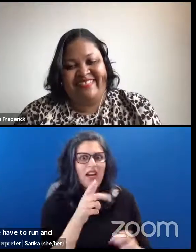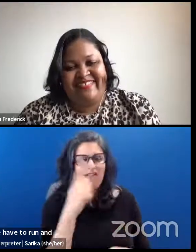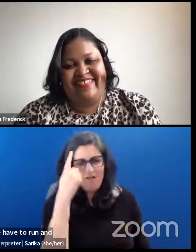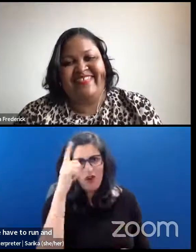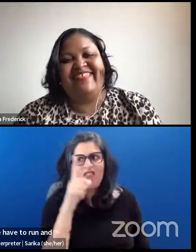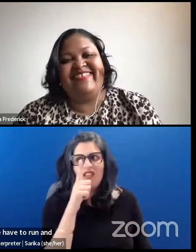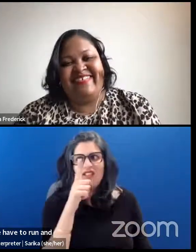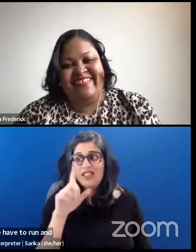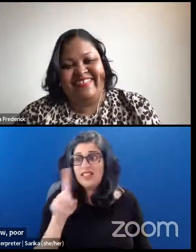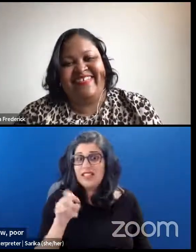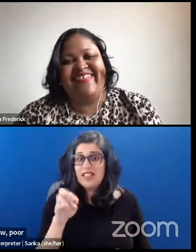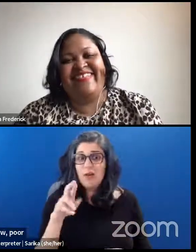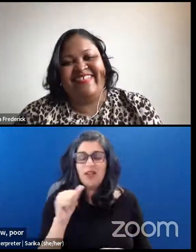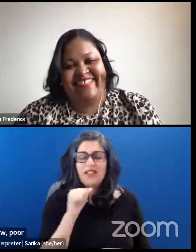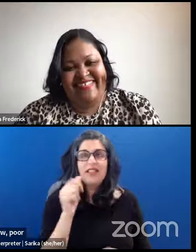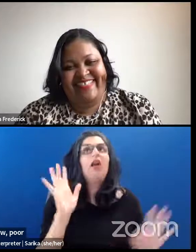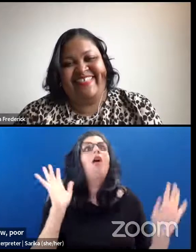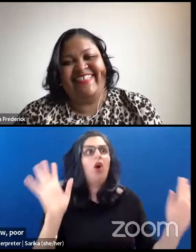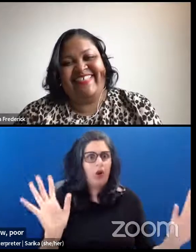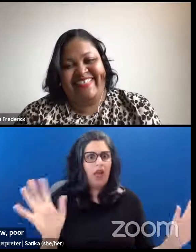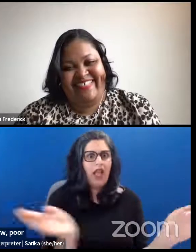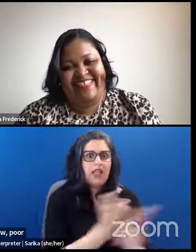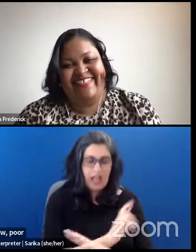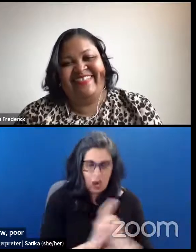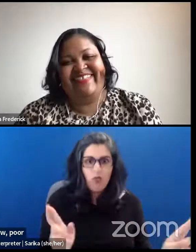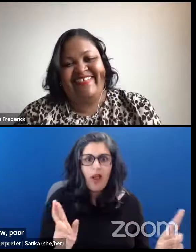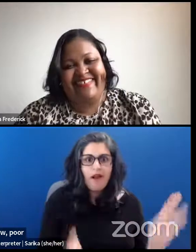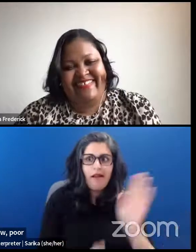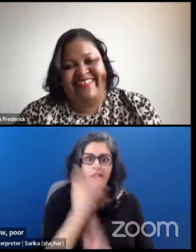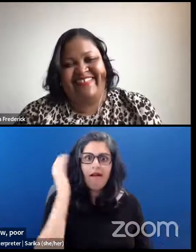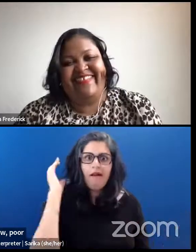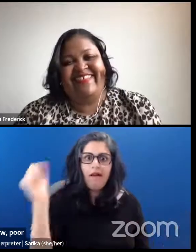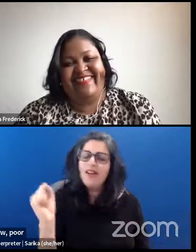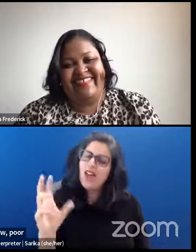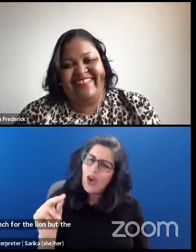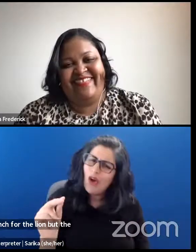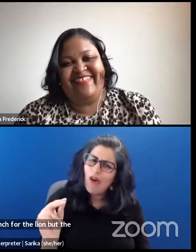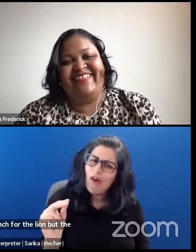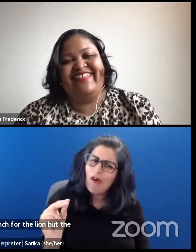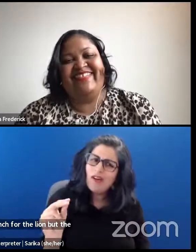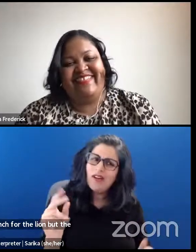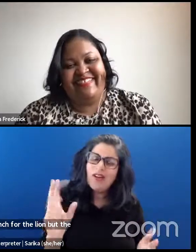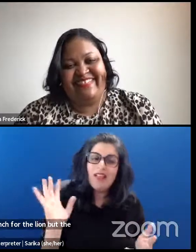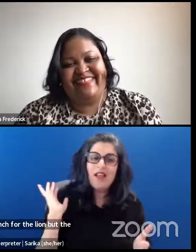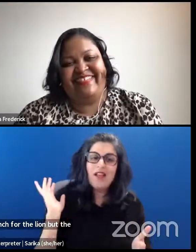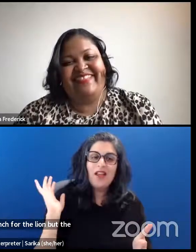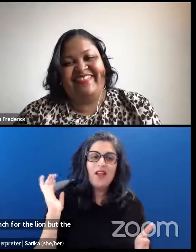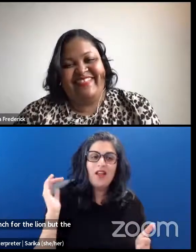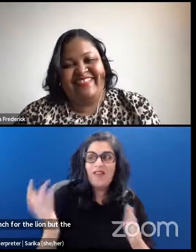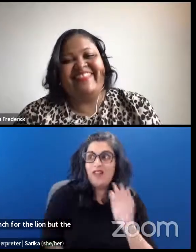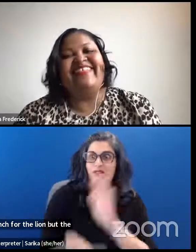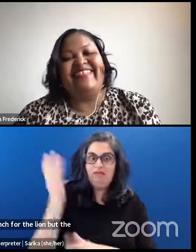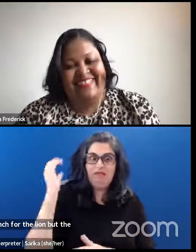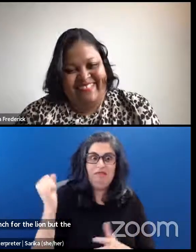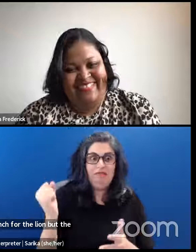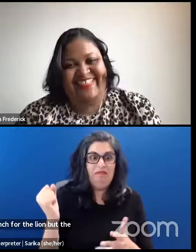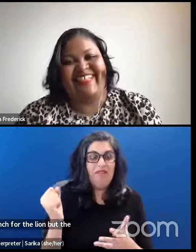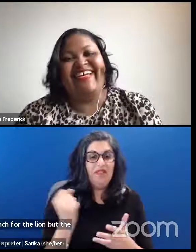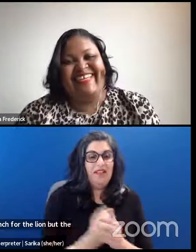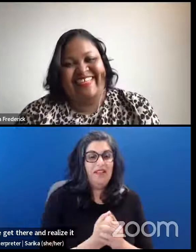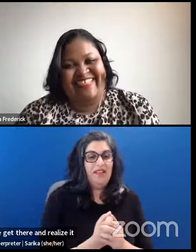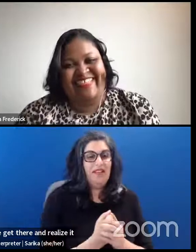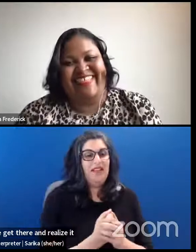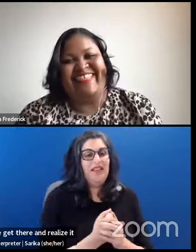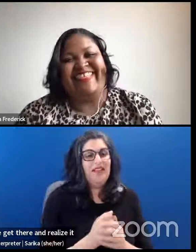lunch for the lion, but the rest of us are going to get to safety. And when we get there and realize it's safe, you know, zebras have this really shake like this.